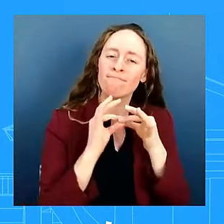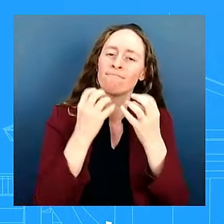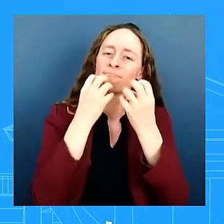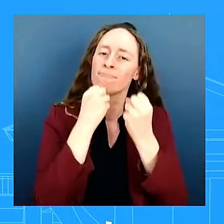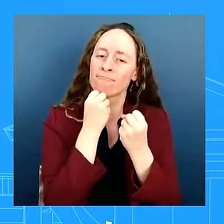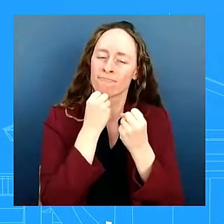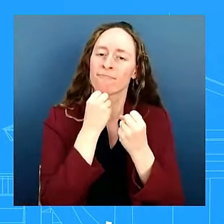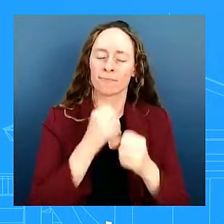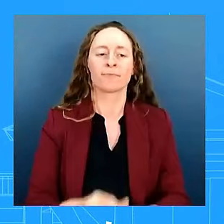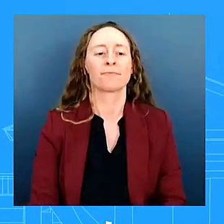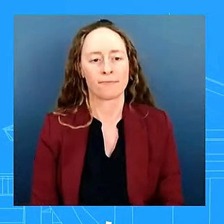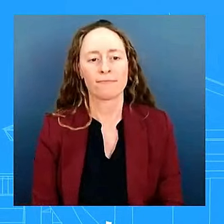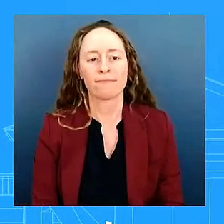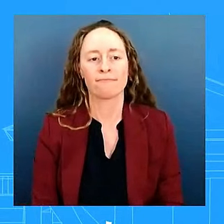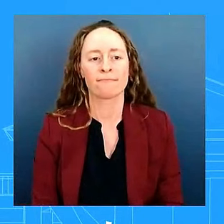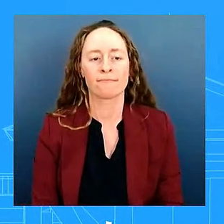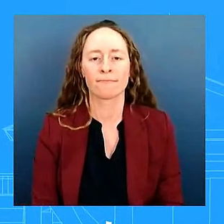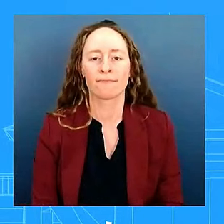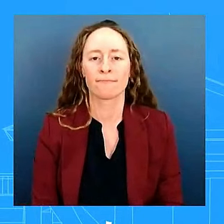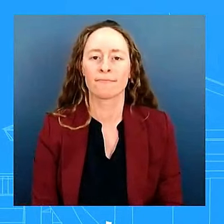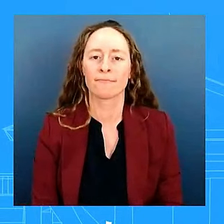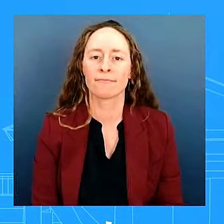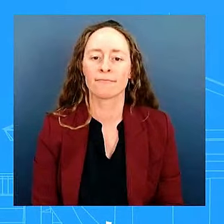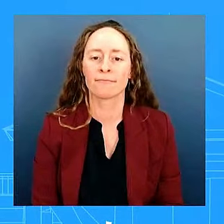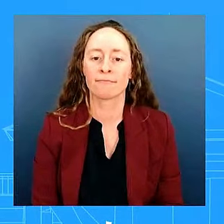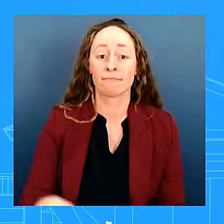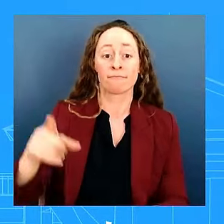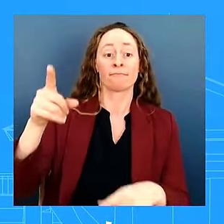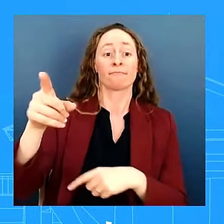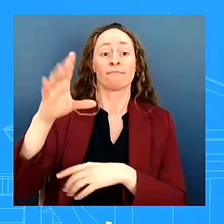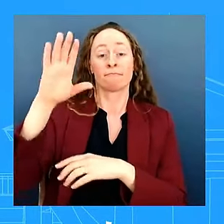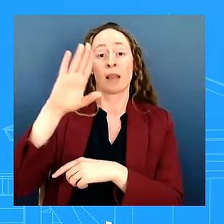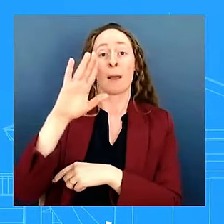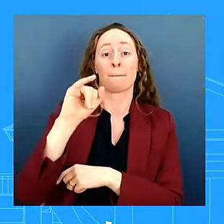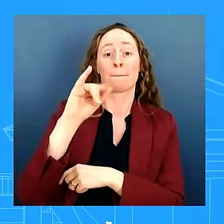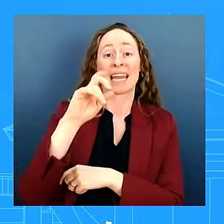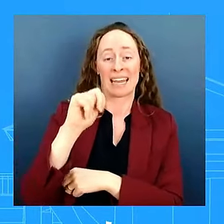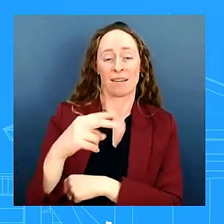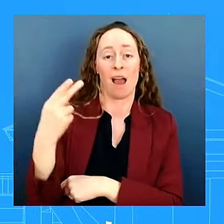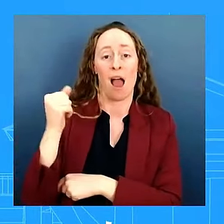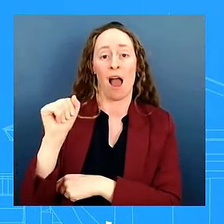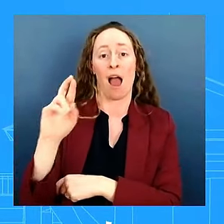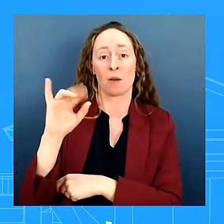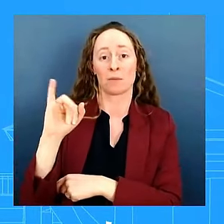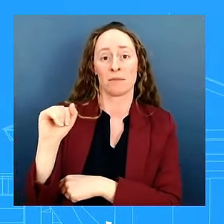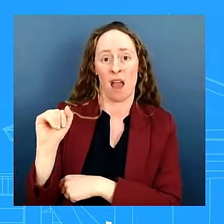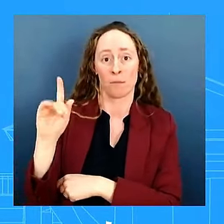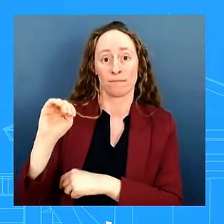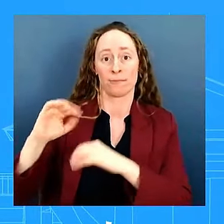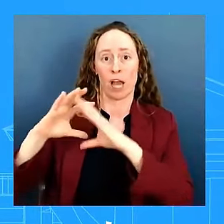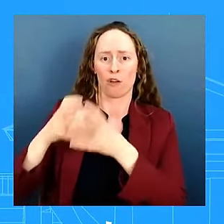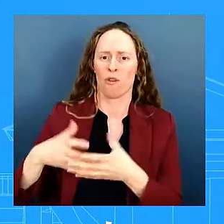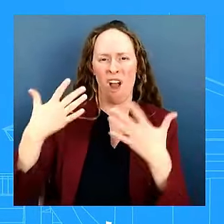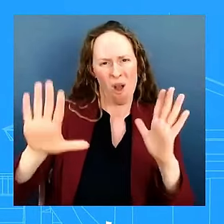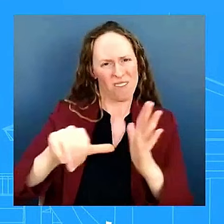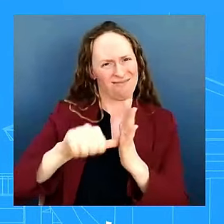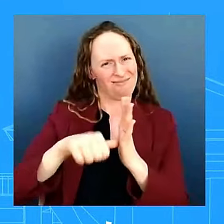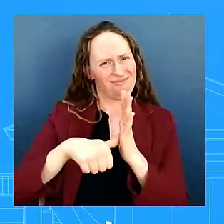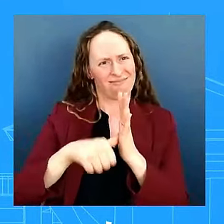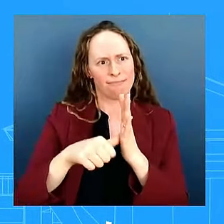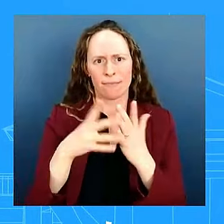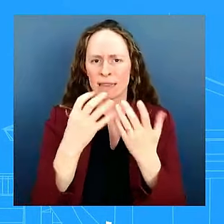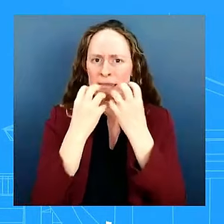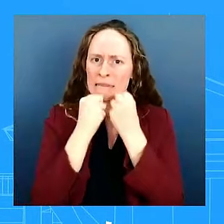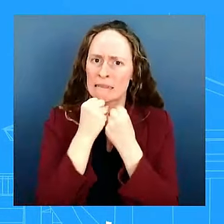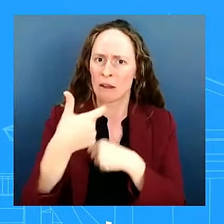biden-harris administration has made elevating and institutionalizing the quad a top priority and this leaders commit summit